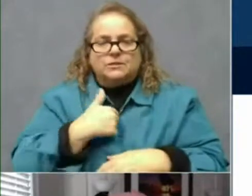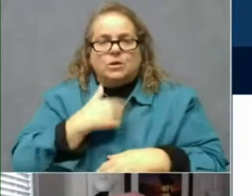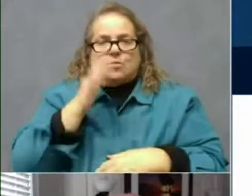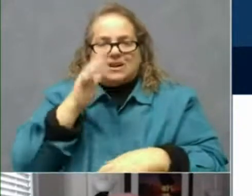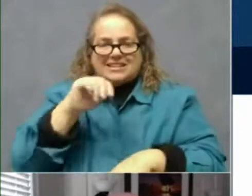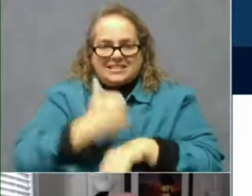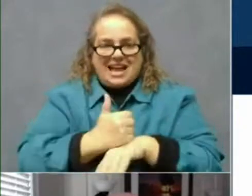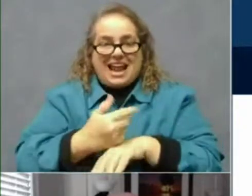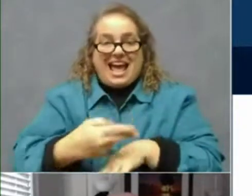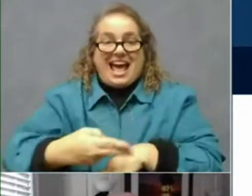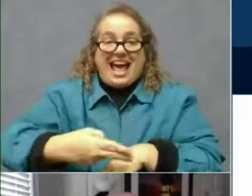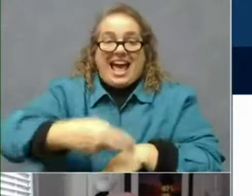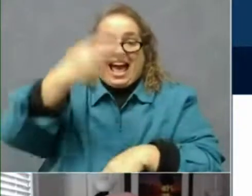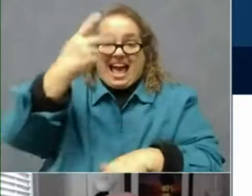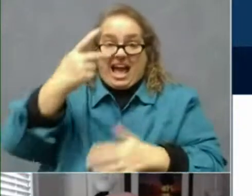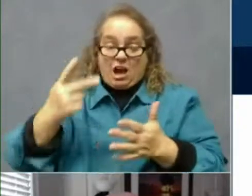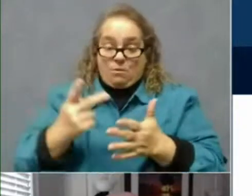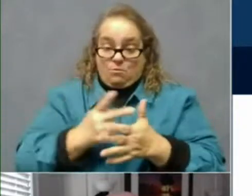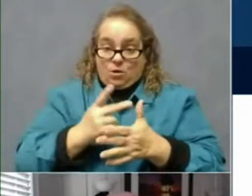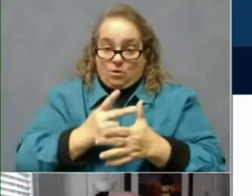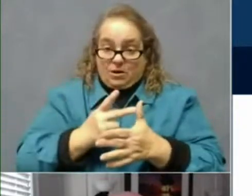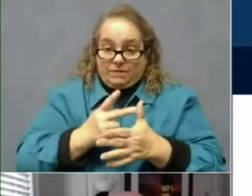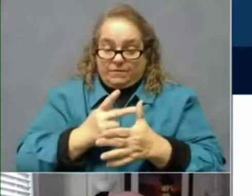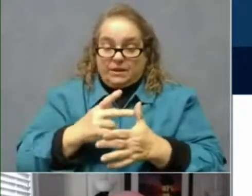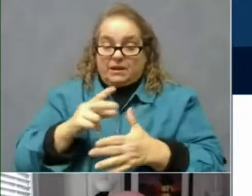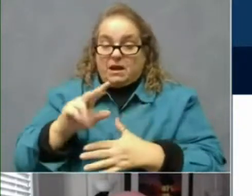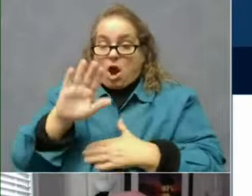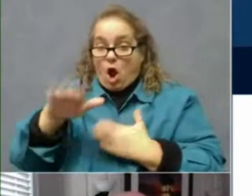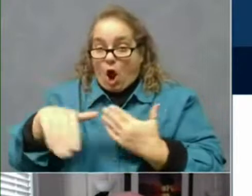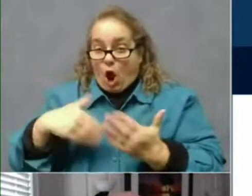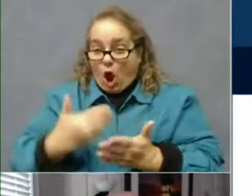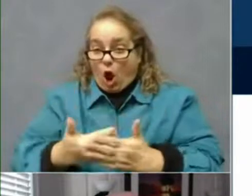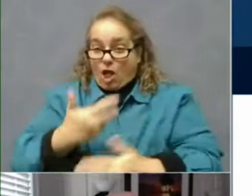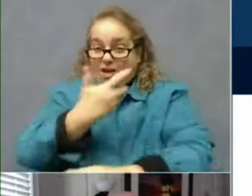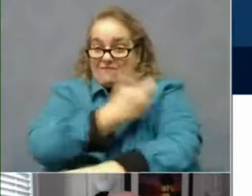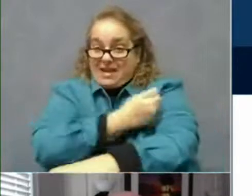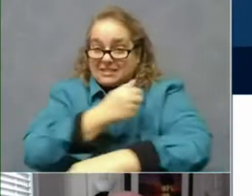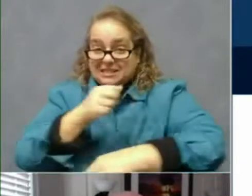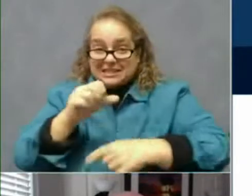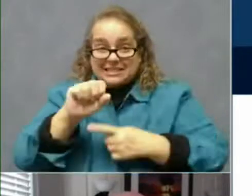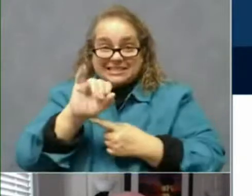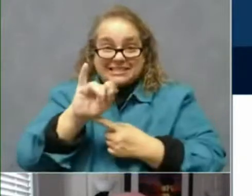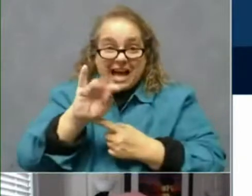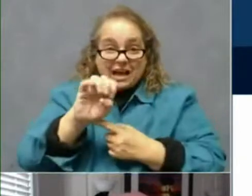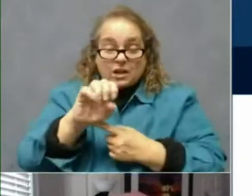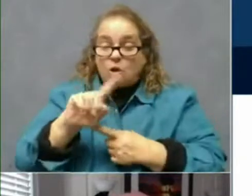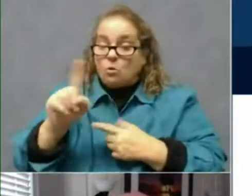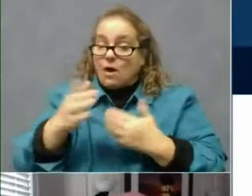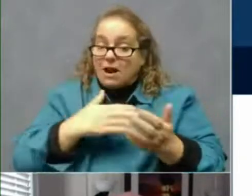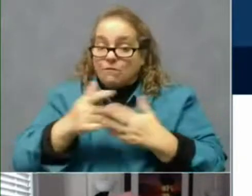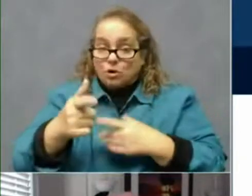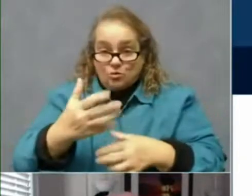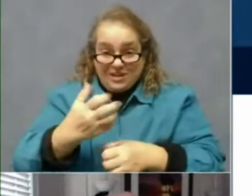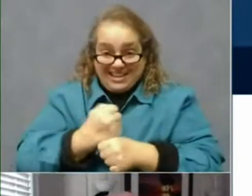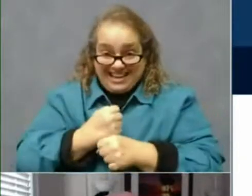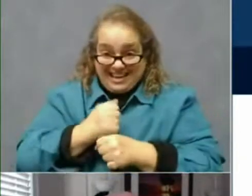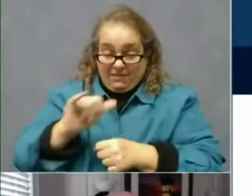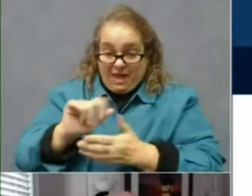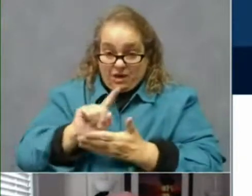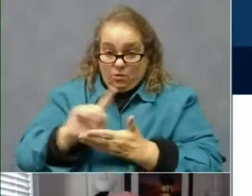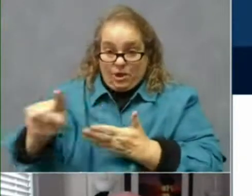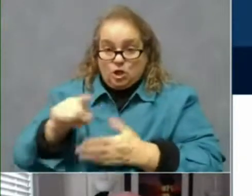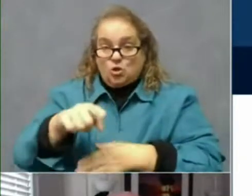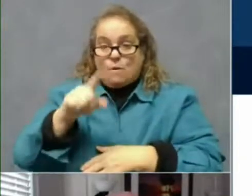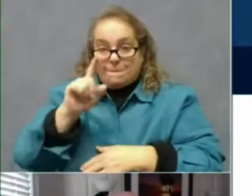every vaccine administration site in the state, whatever vaccine you get each week, the expectation is you will have